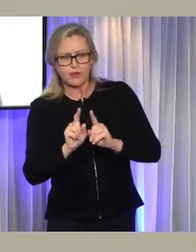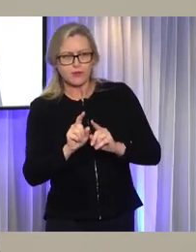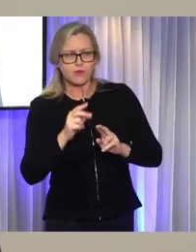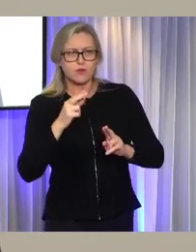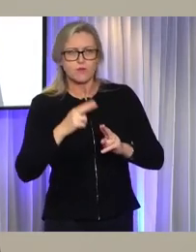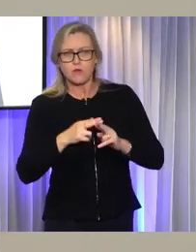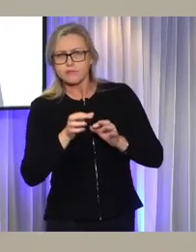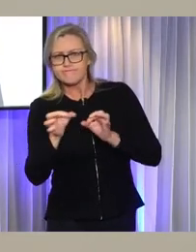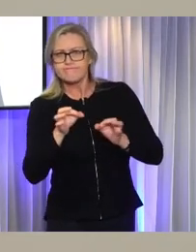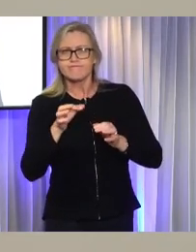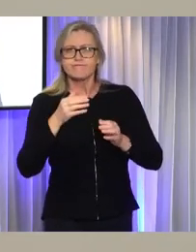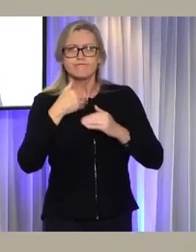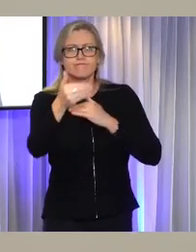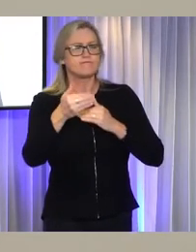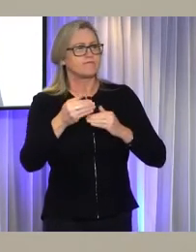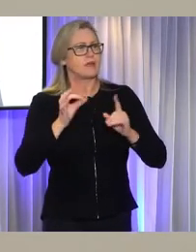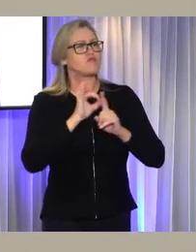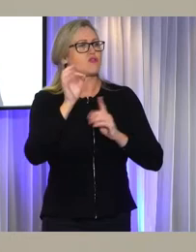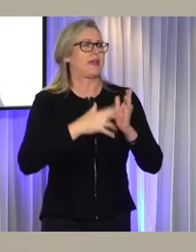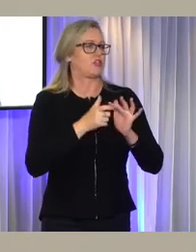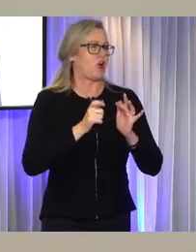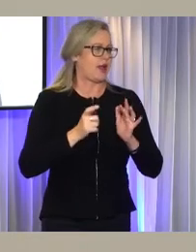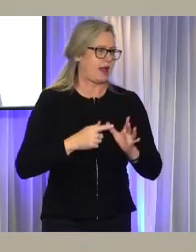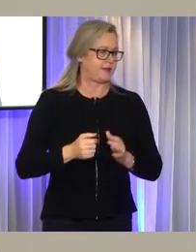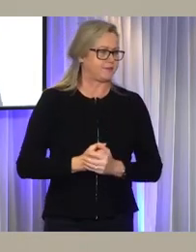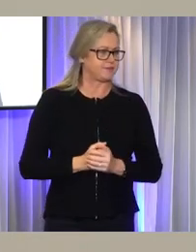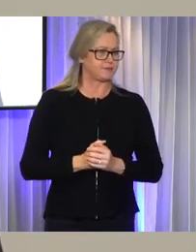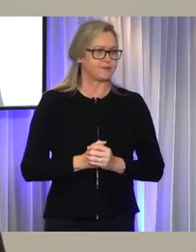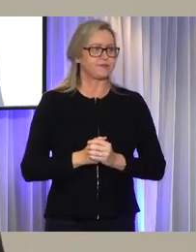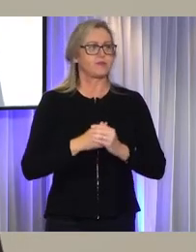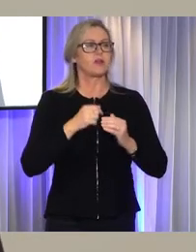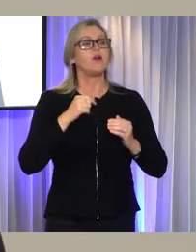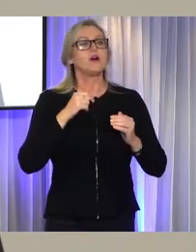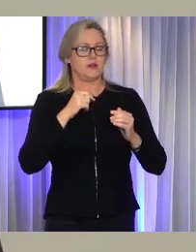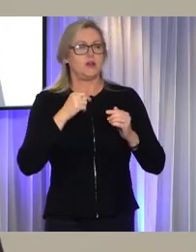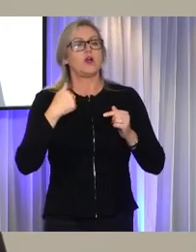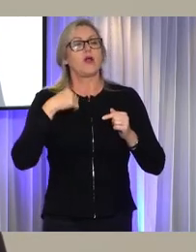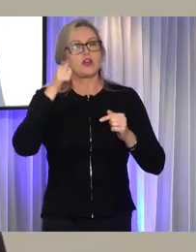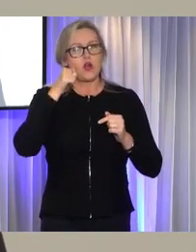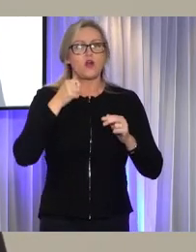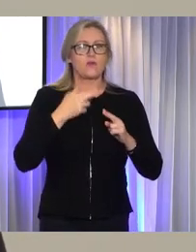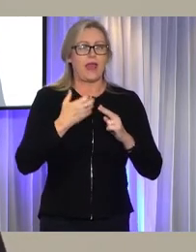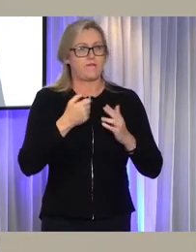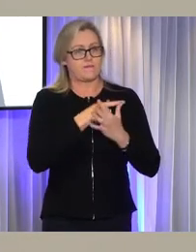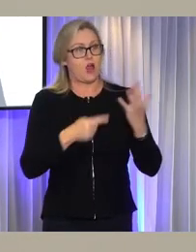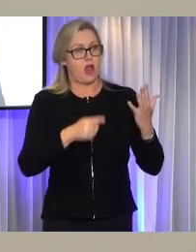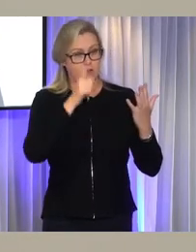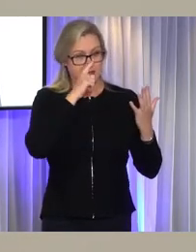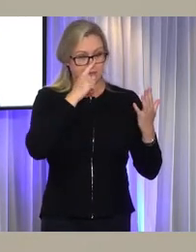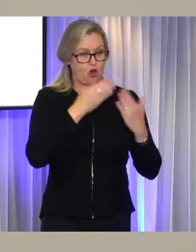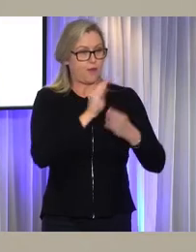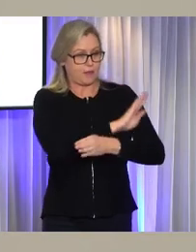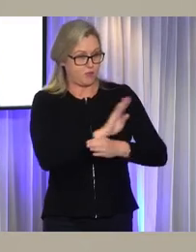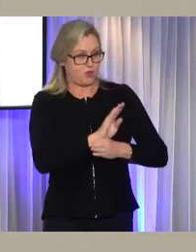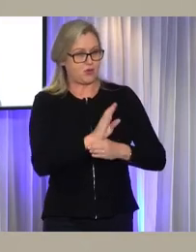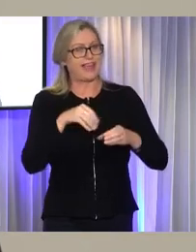new and better course. Did you know now there are five board members with disability including Kurt? And a majority of the board